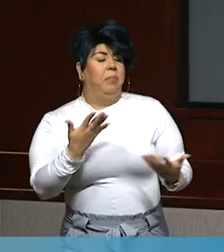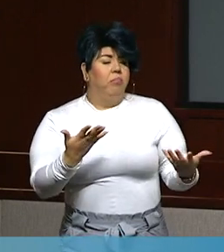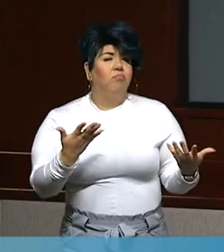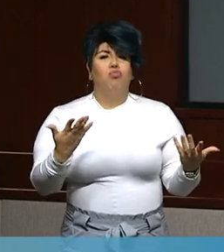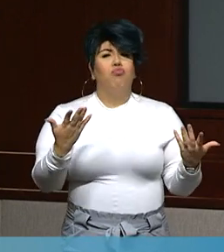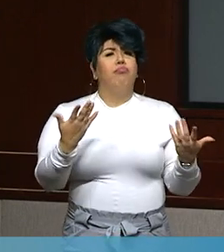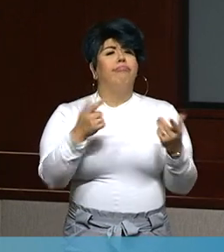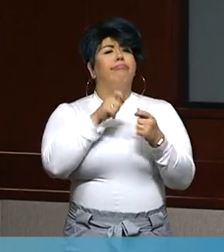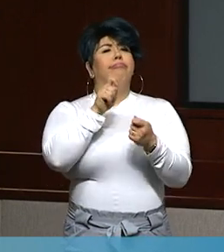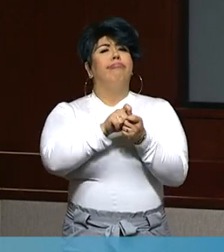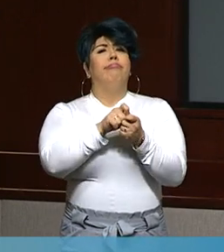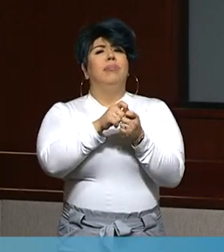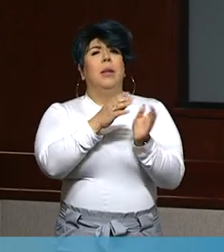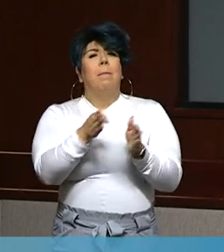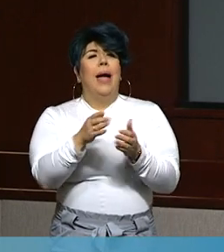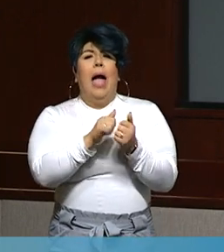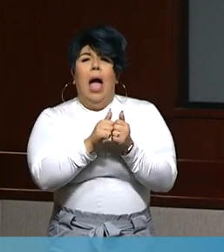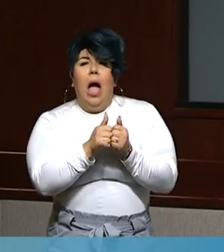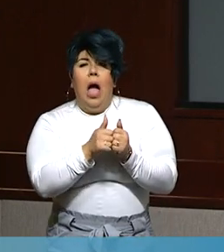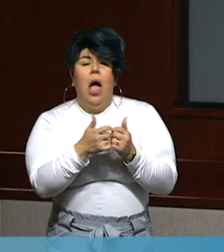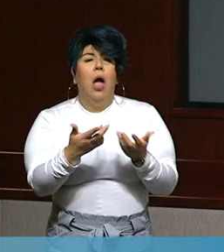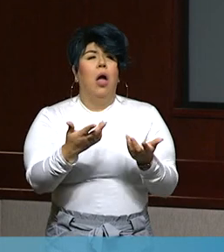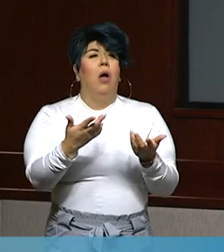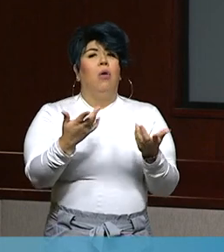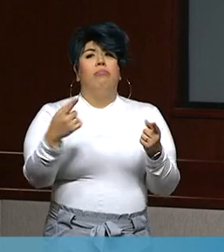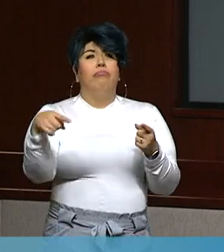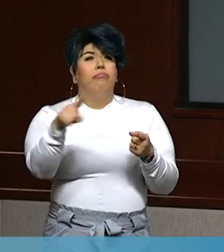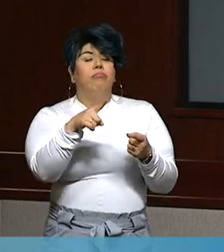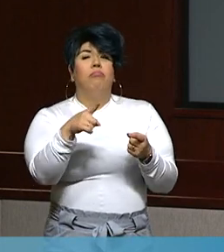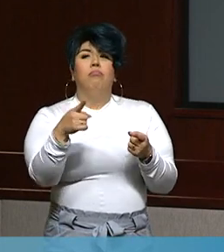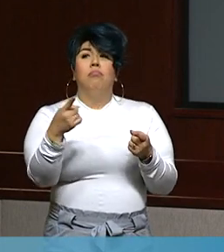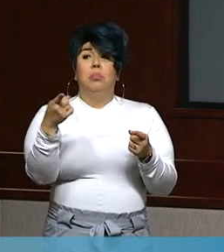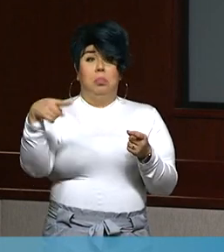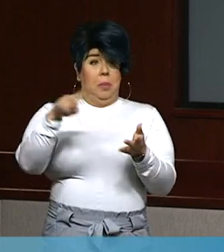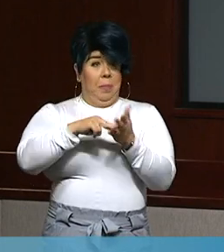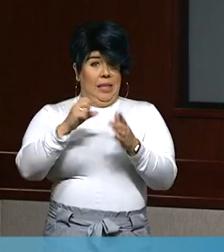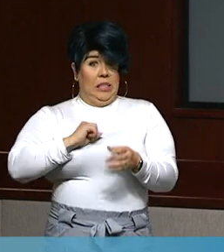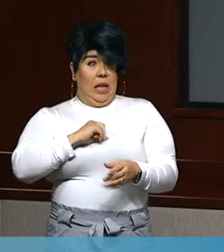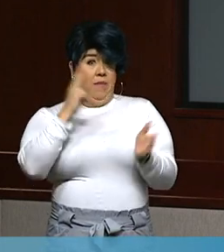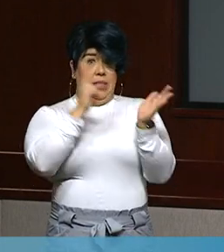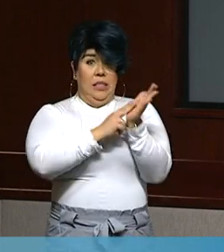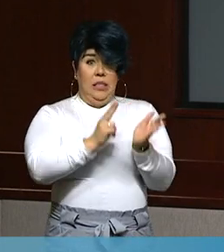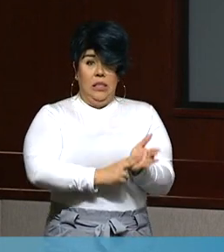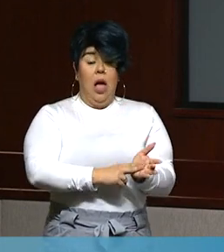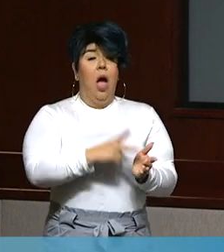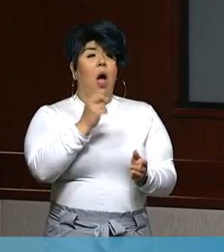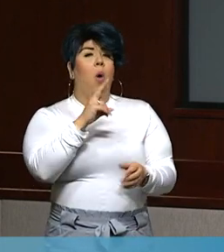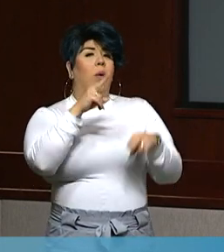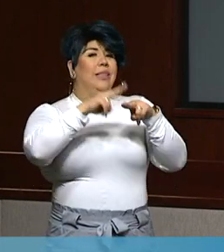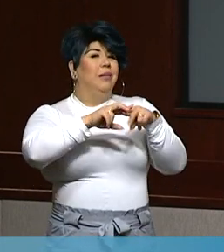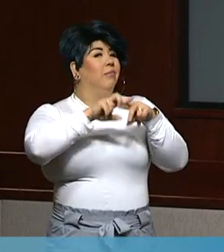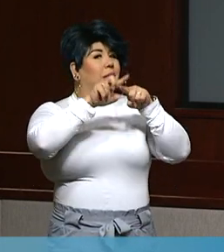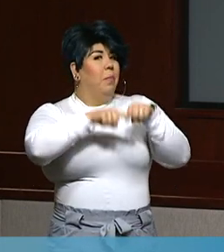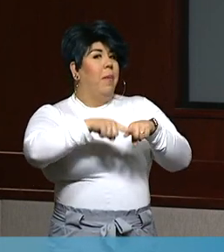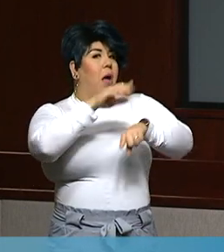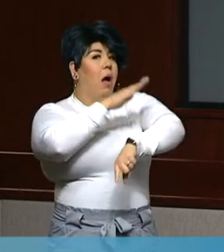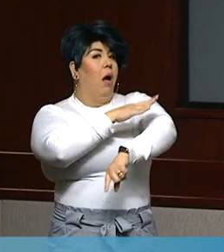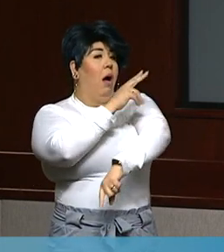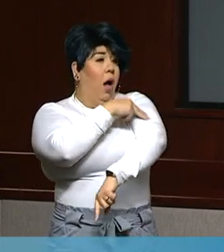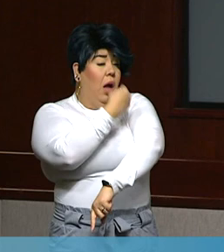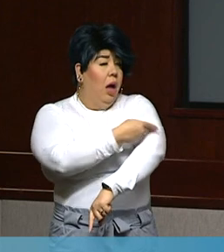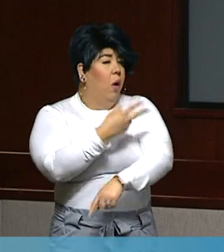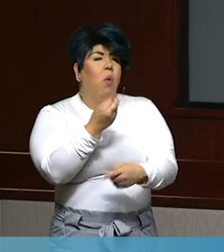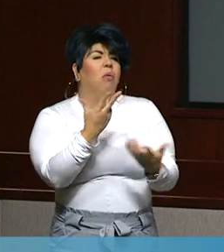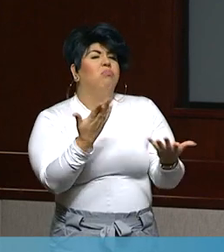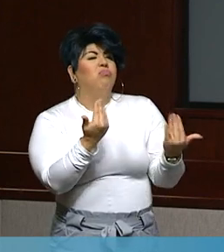the plan of action? How should healthcare workers get signed up for this? Will it all be done through the hospitals? If you guys could give a little bit more detail about